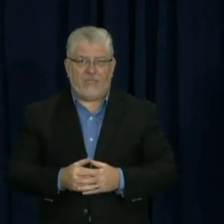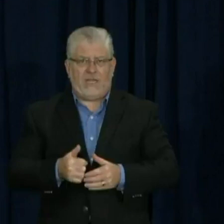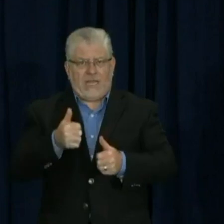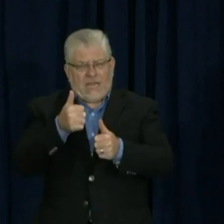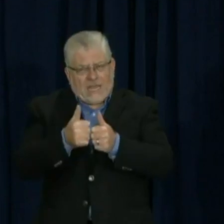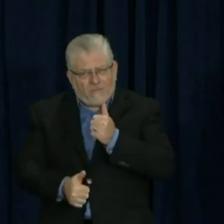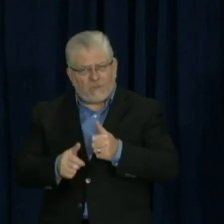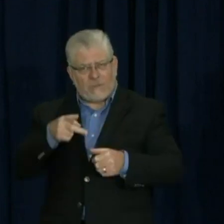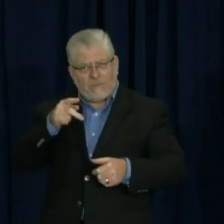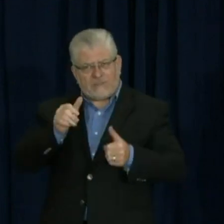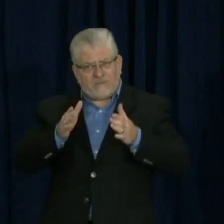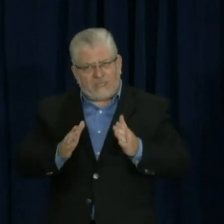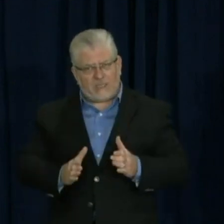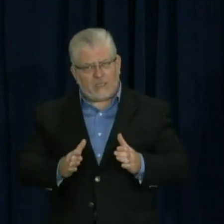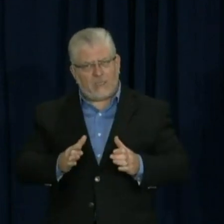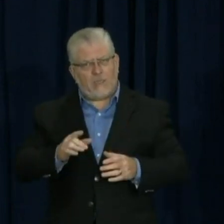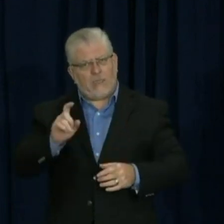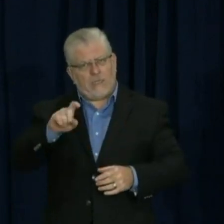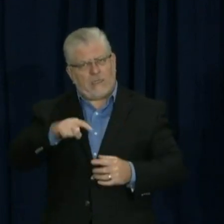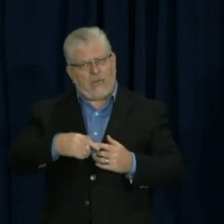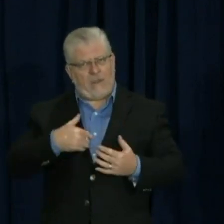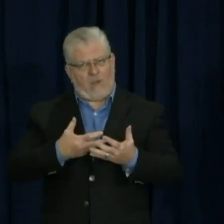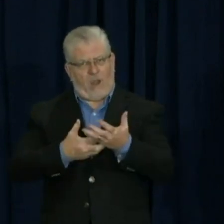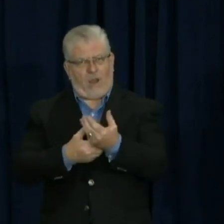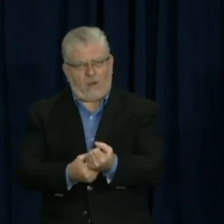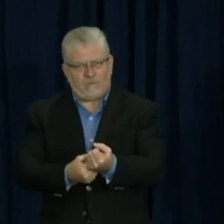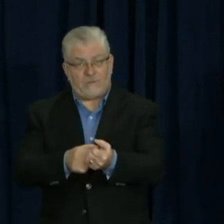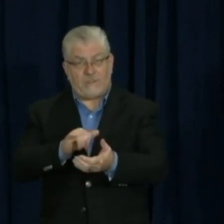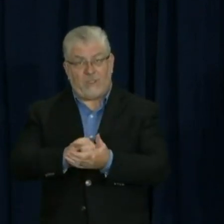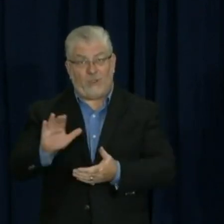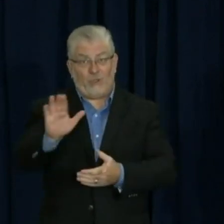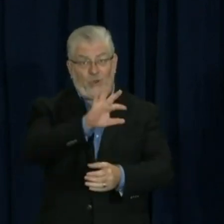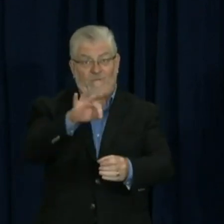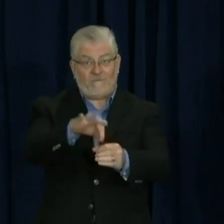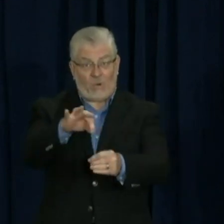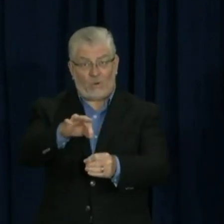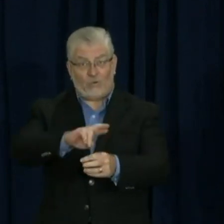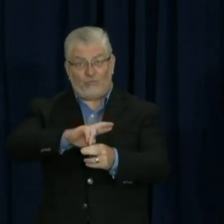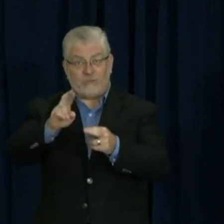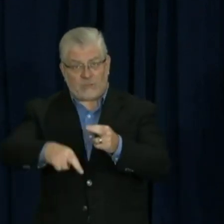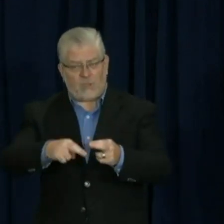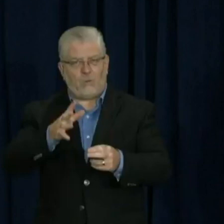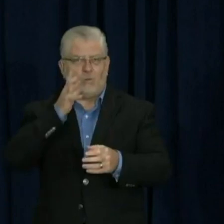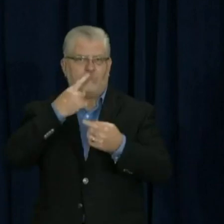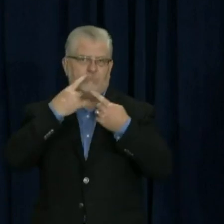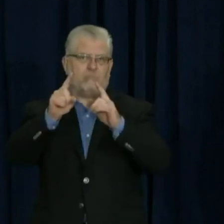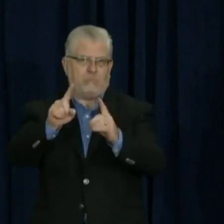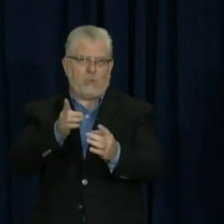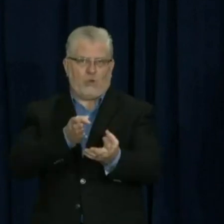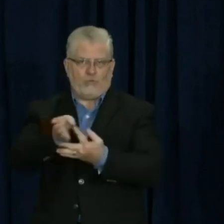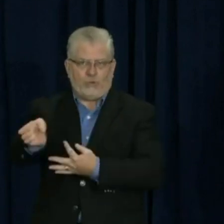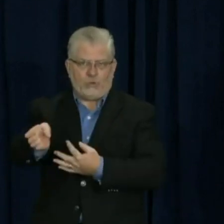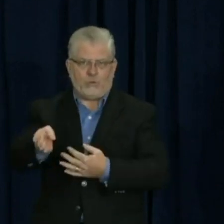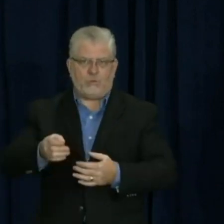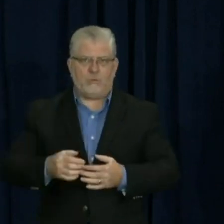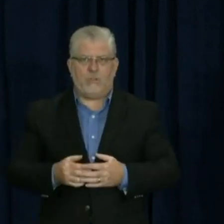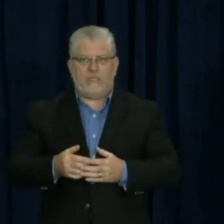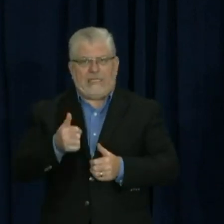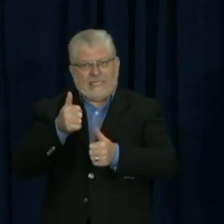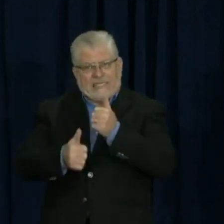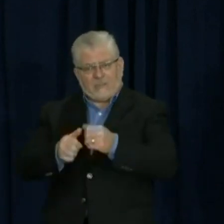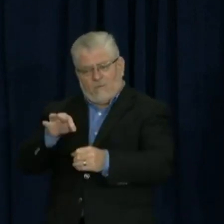in the outcome of this election due to the diligence of the county election officials and the hard work of Secretary Bookvar